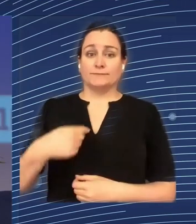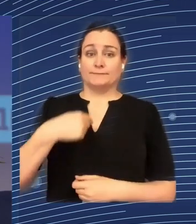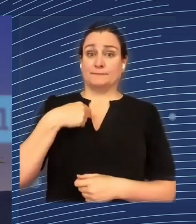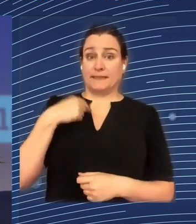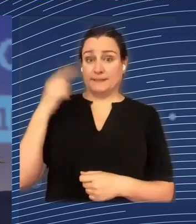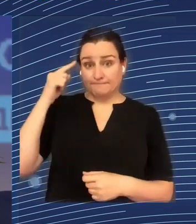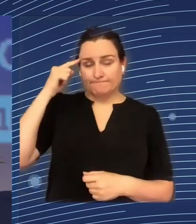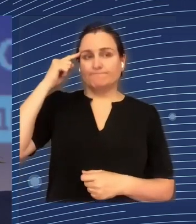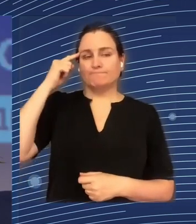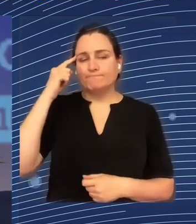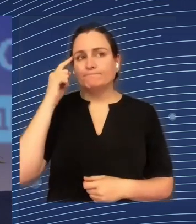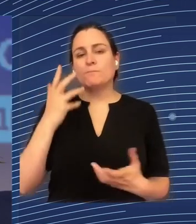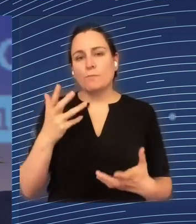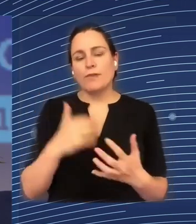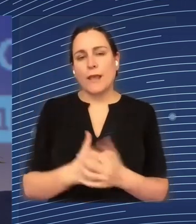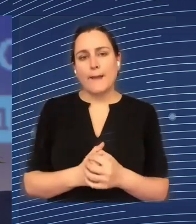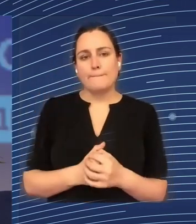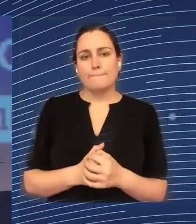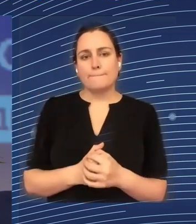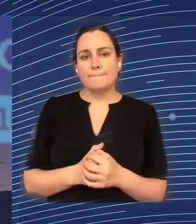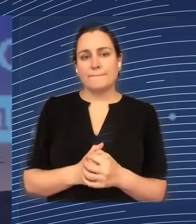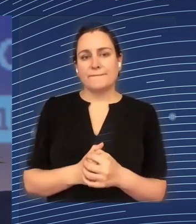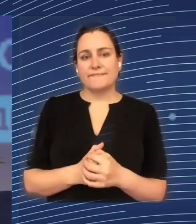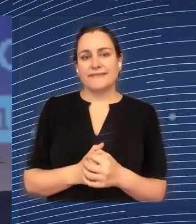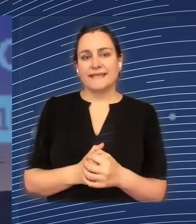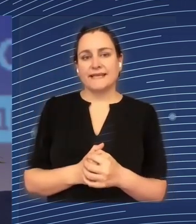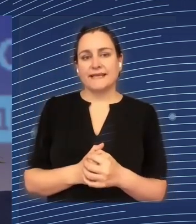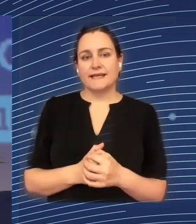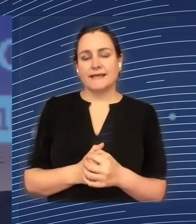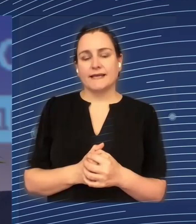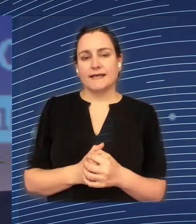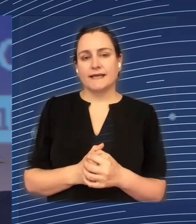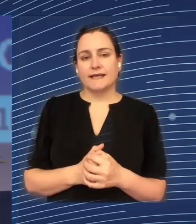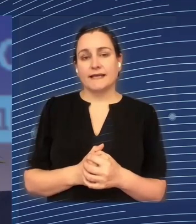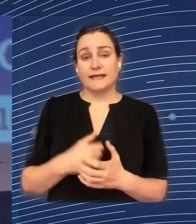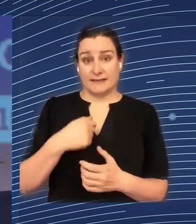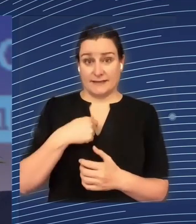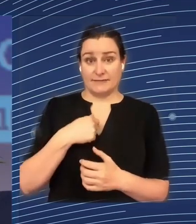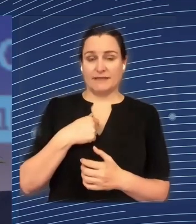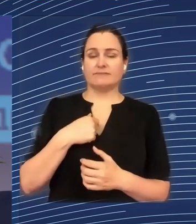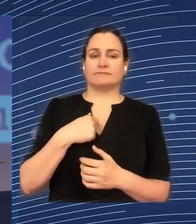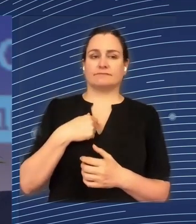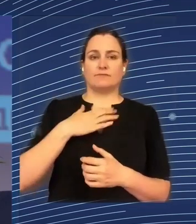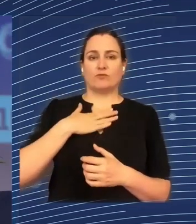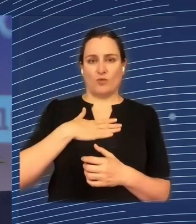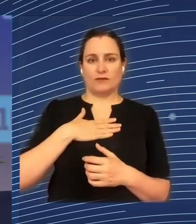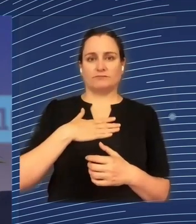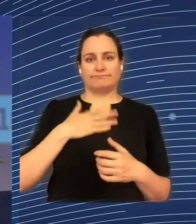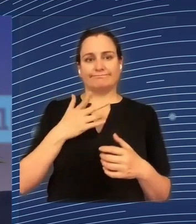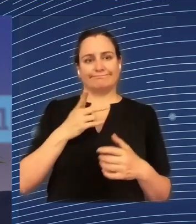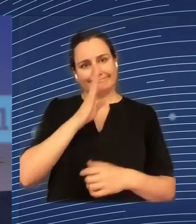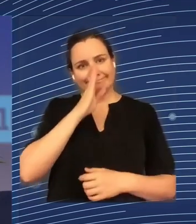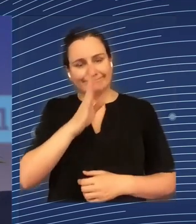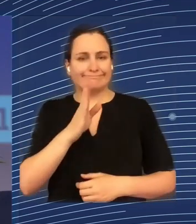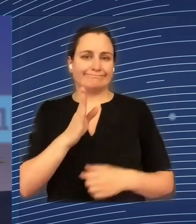having the approach less is more. Because less of the fragmentation